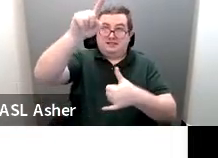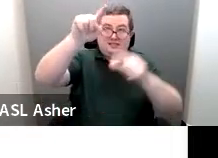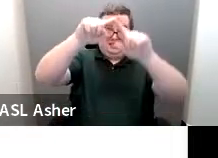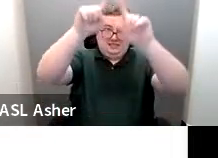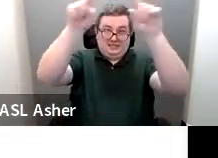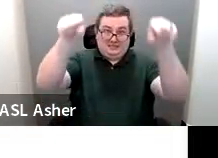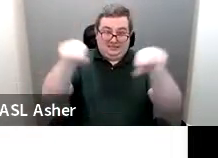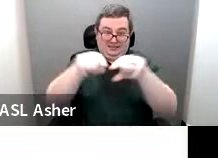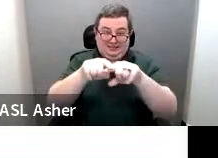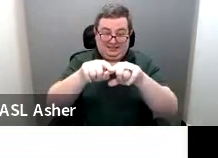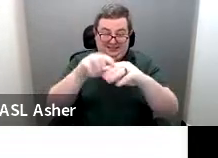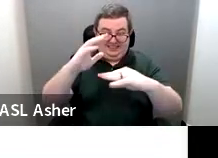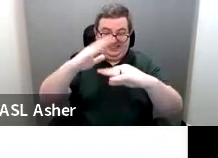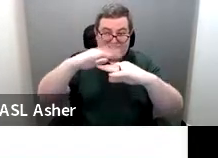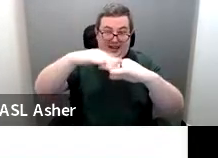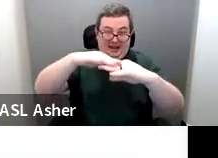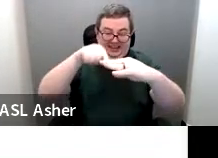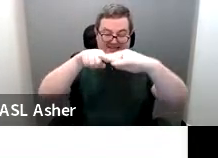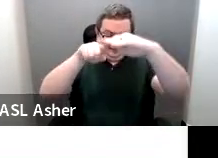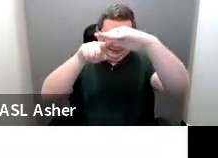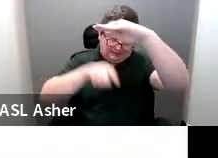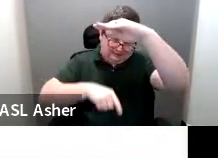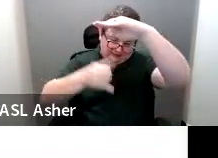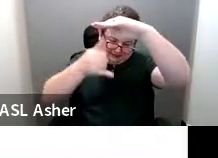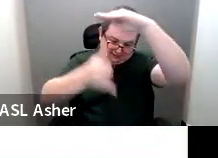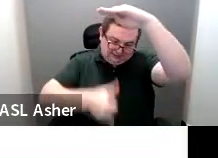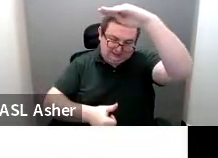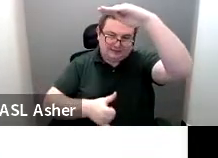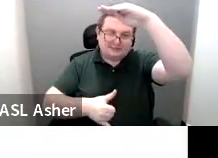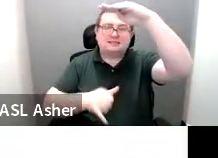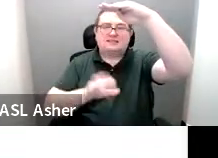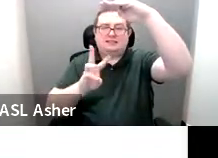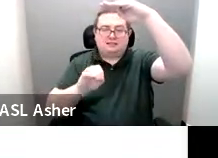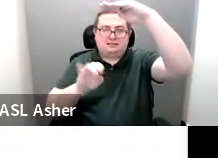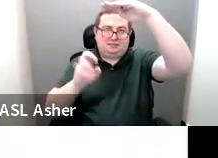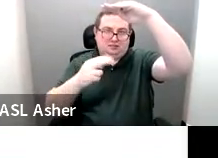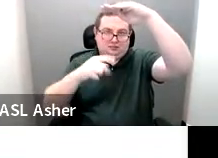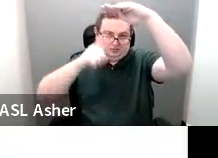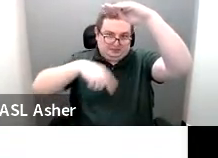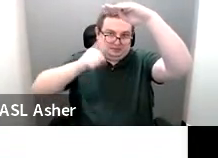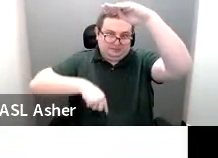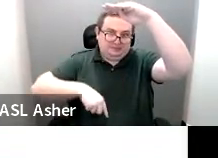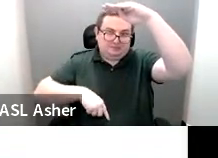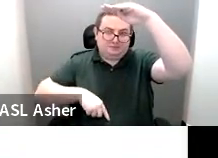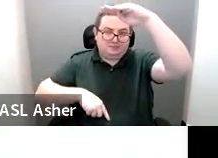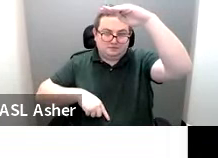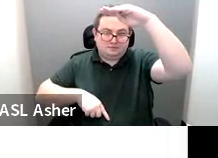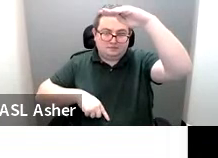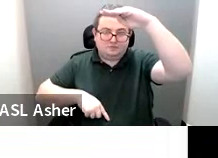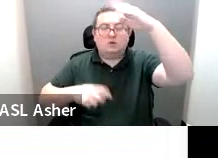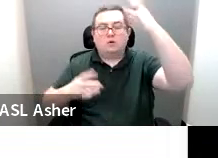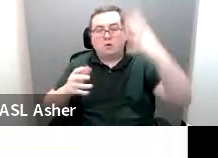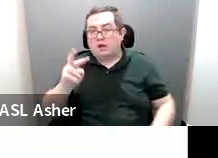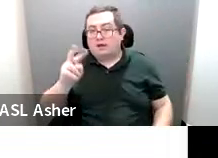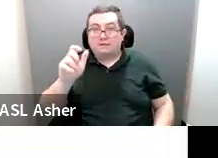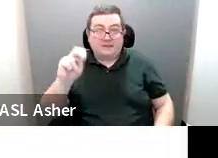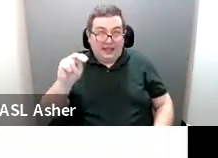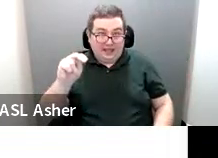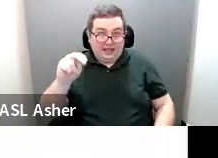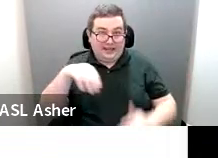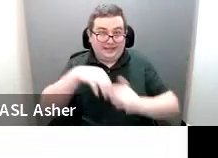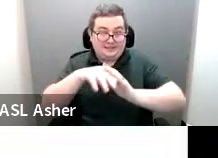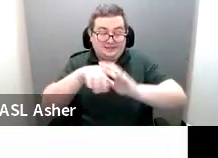sign. If you're including a van accessible sign, this 60 inches is to the bottom of the van accessible